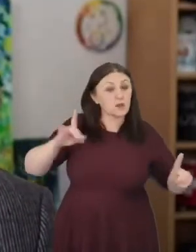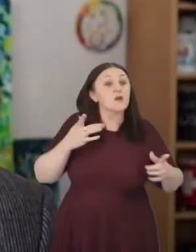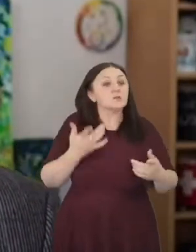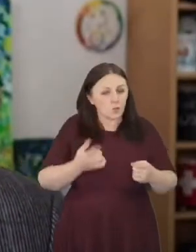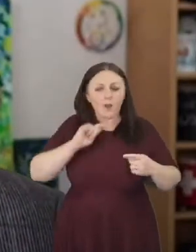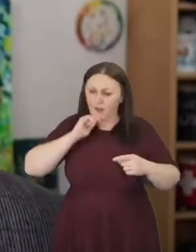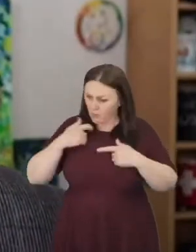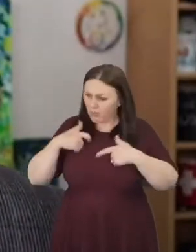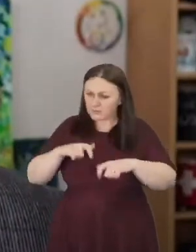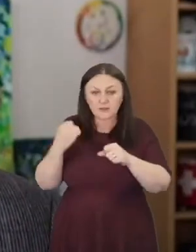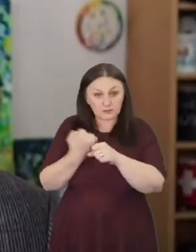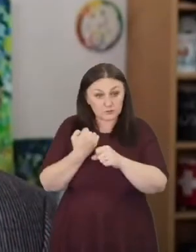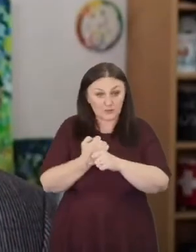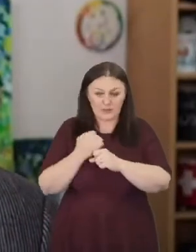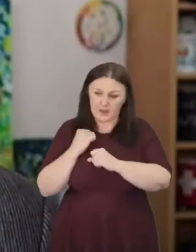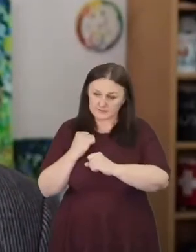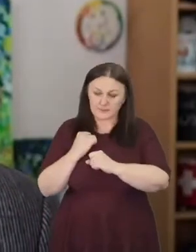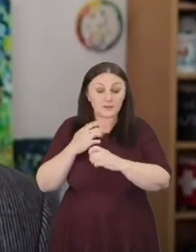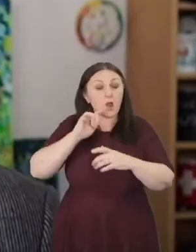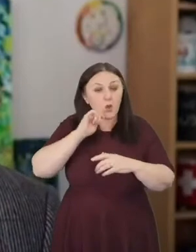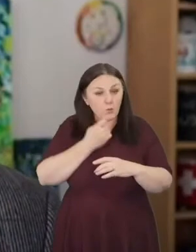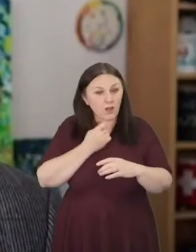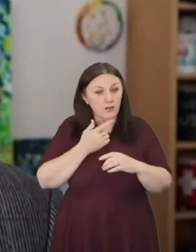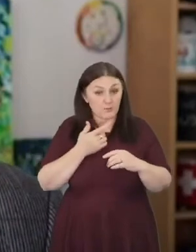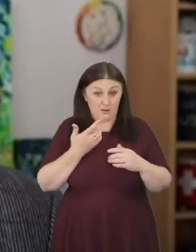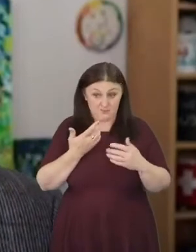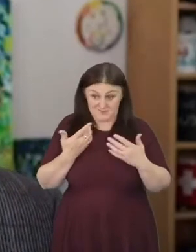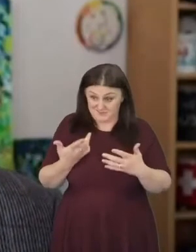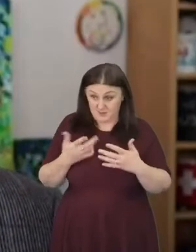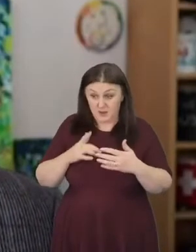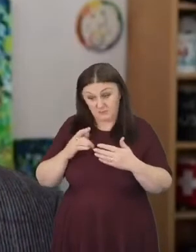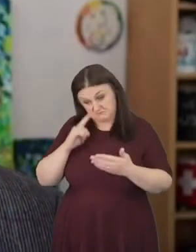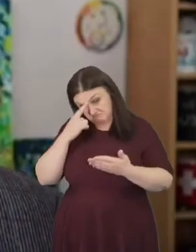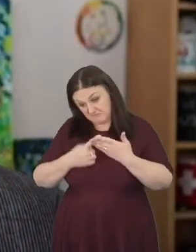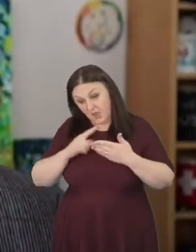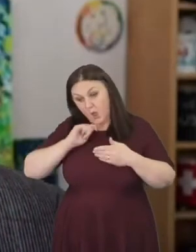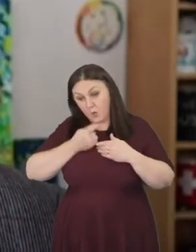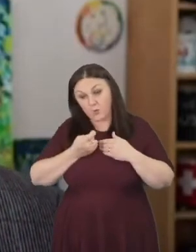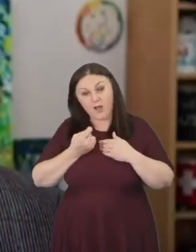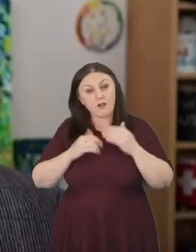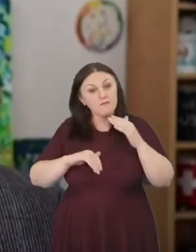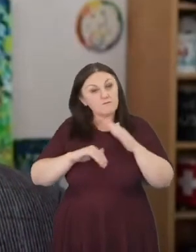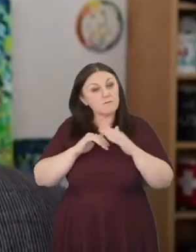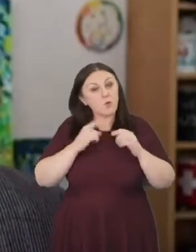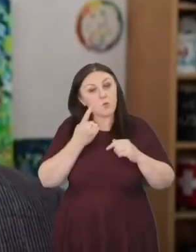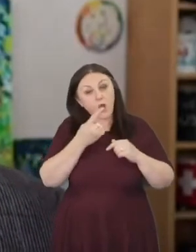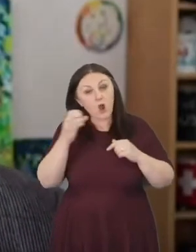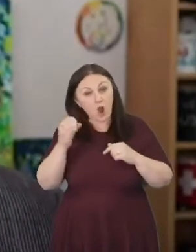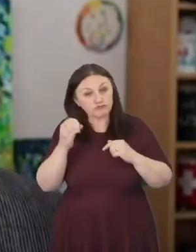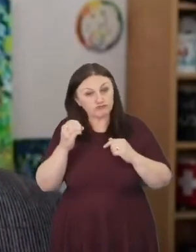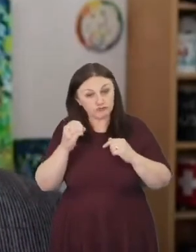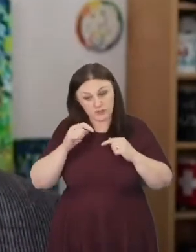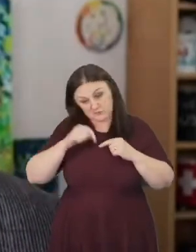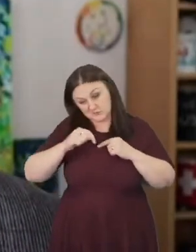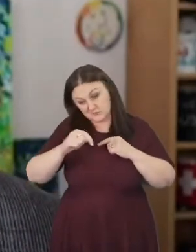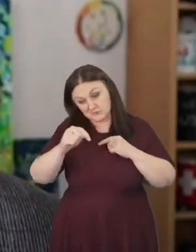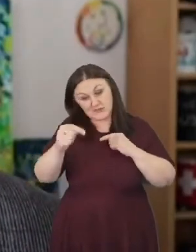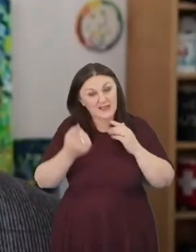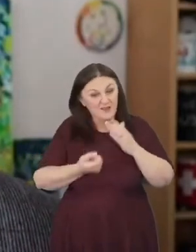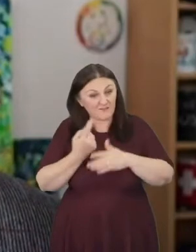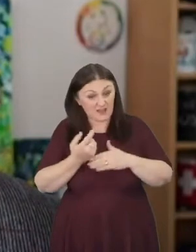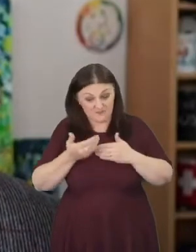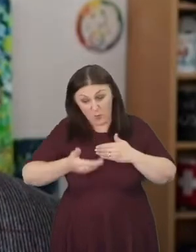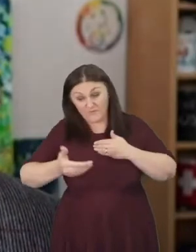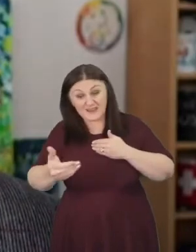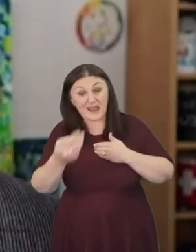in fact I've extended it and said I'm going to give 100 days over the next three years for churches that are desperate to put something on that they can